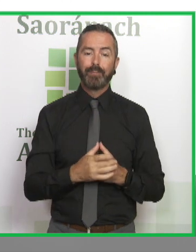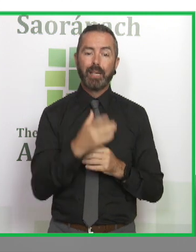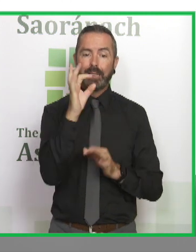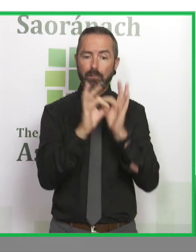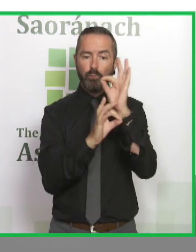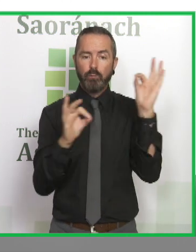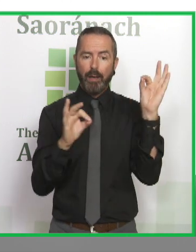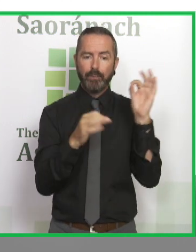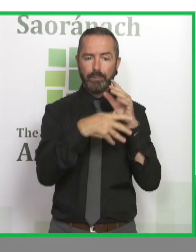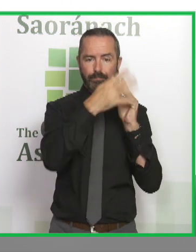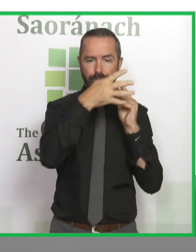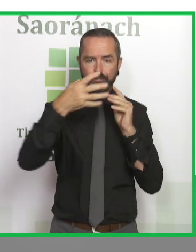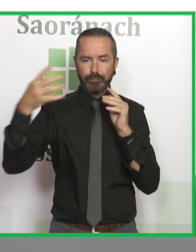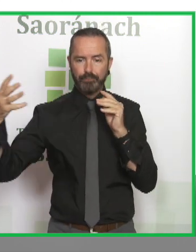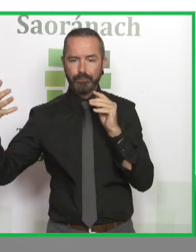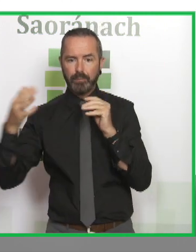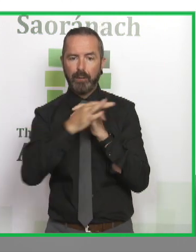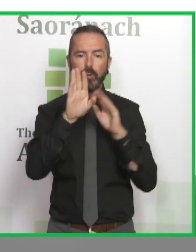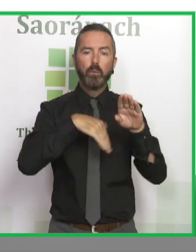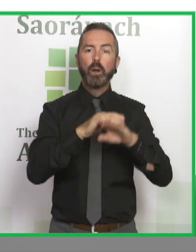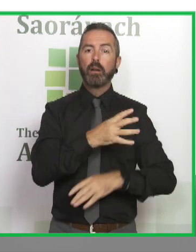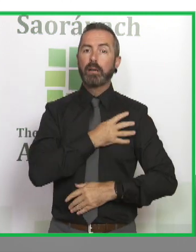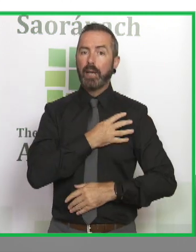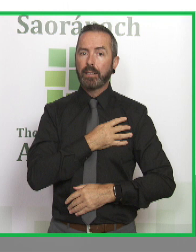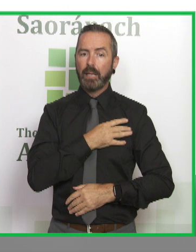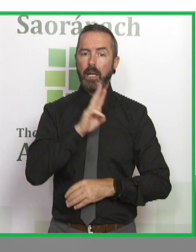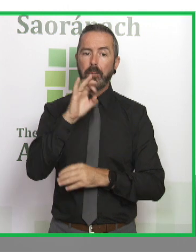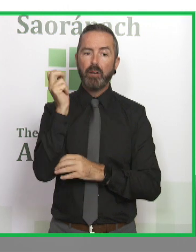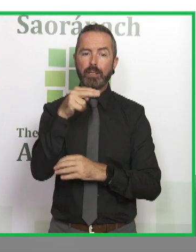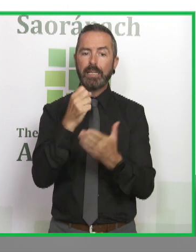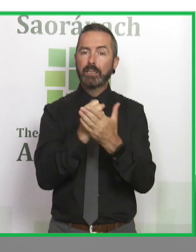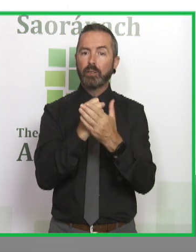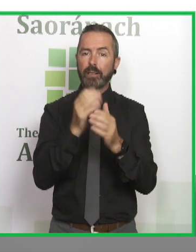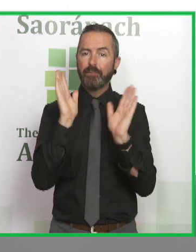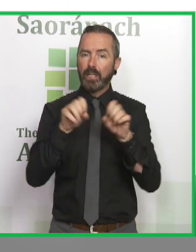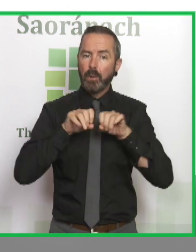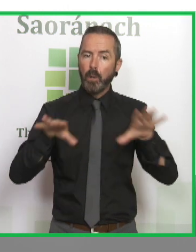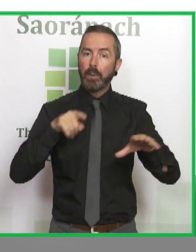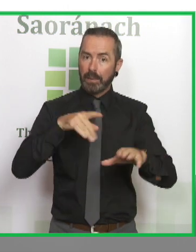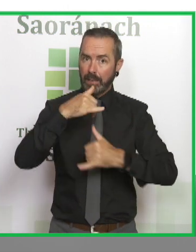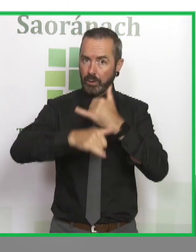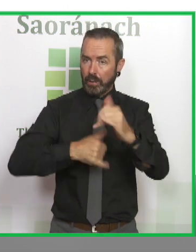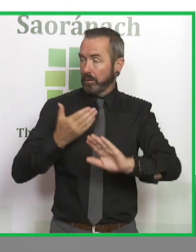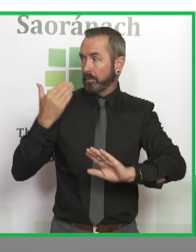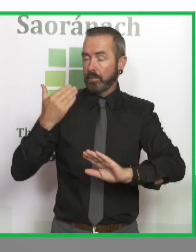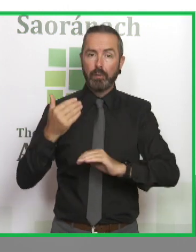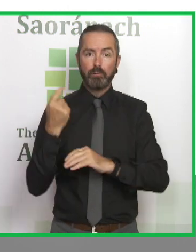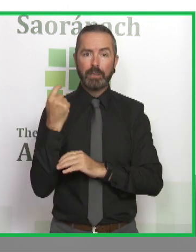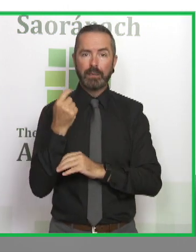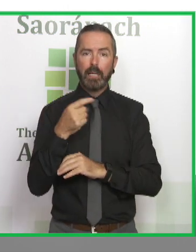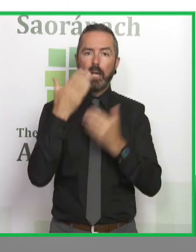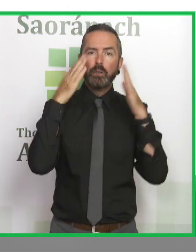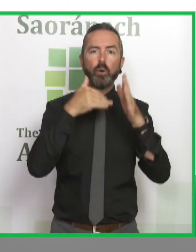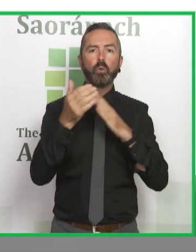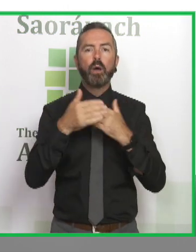Canada. And this basically is a peer-reviewed study that was published earlier this year. And this basically shows the patterns